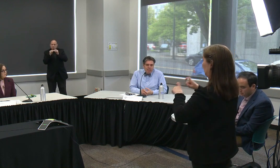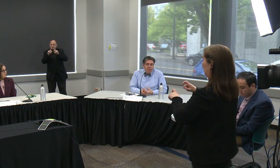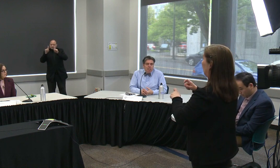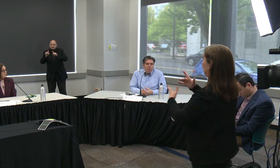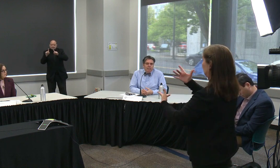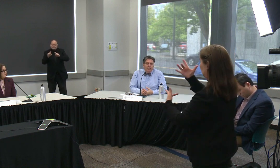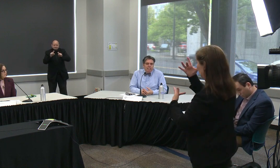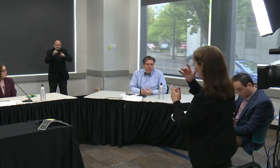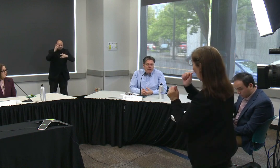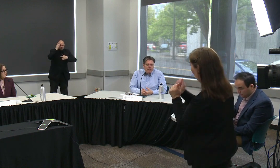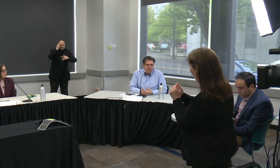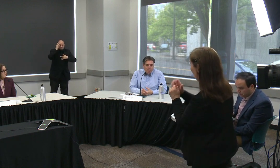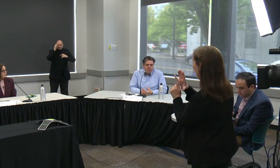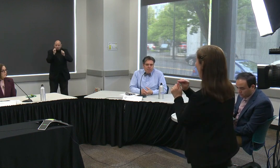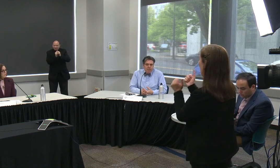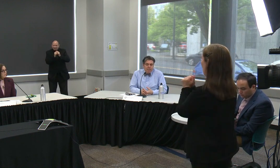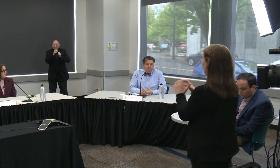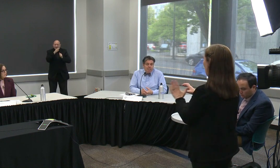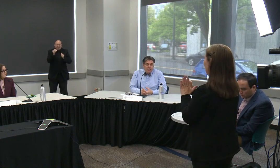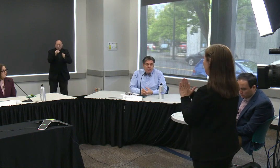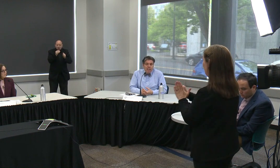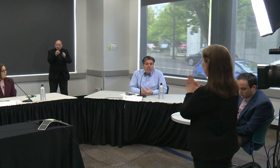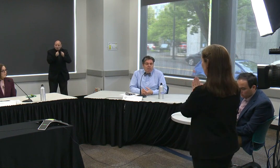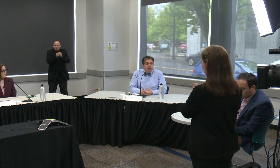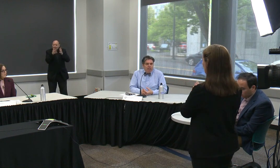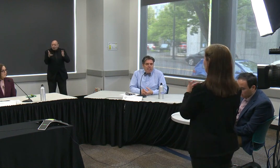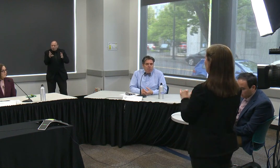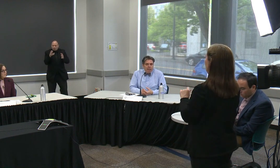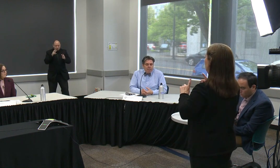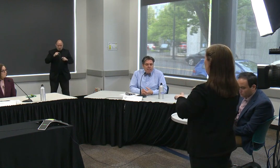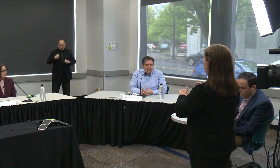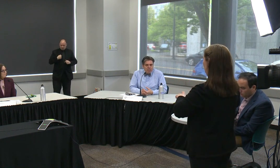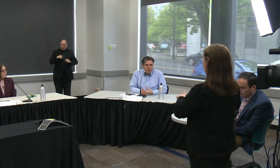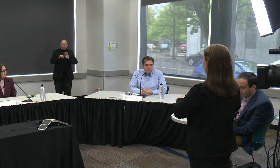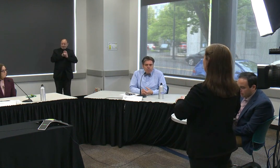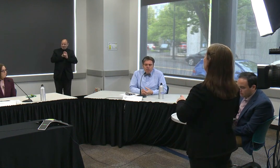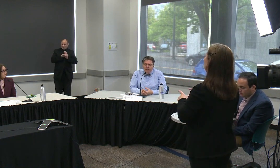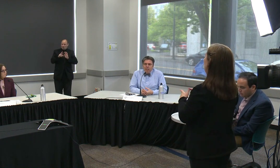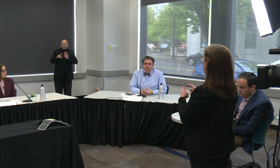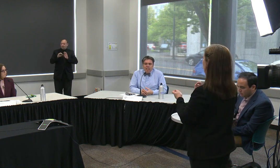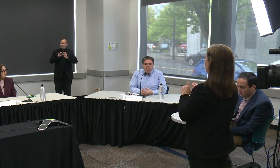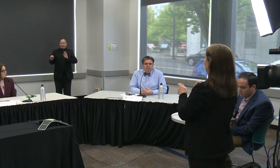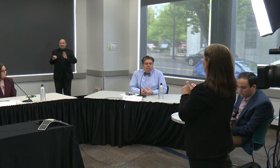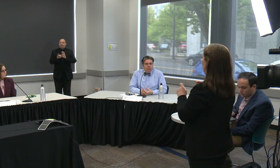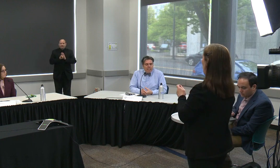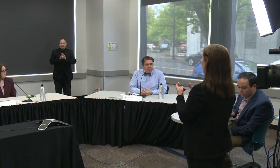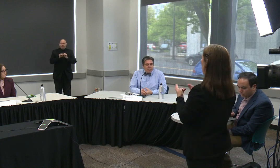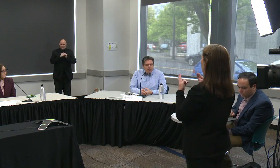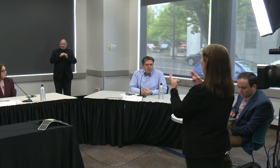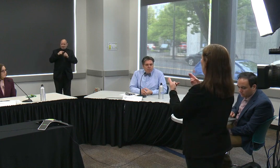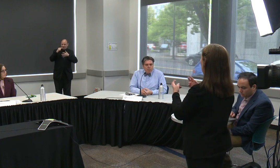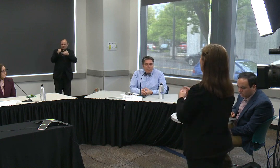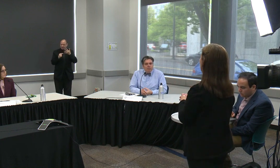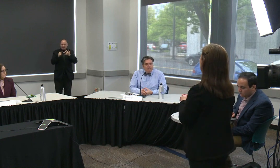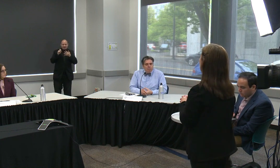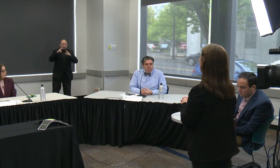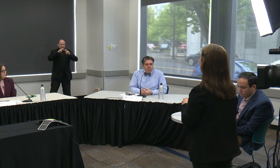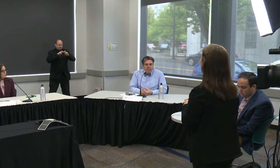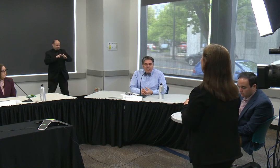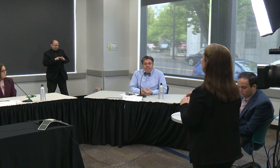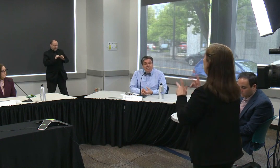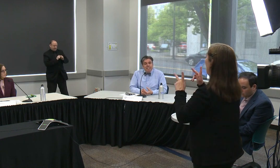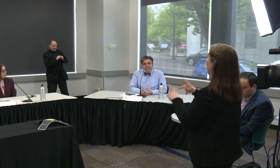these facilities so we can see about the spread of this disease and refine our recommendations even if we test someone without